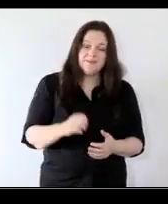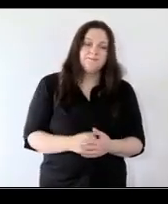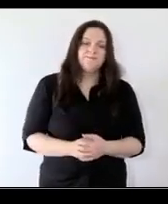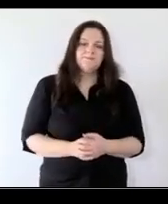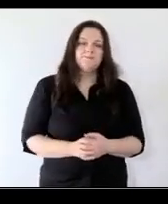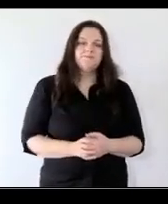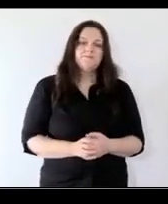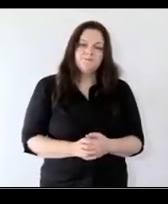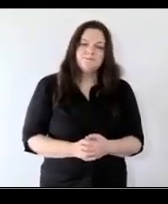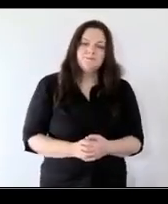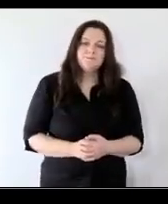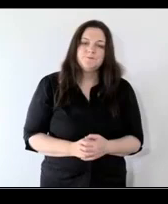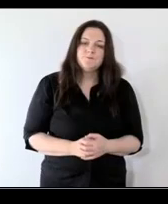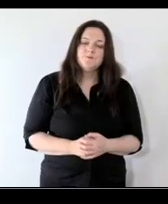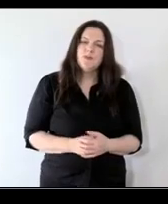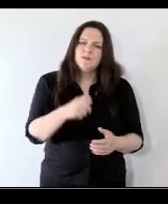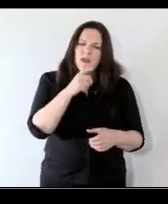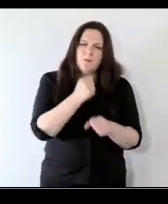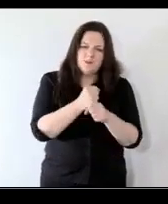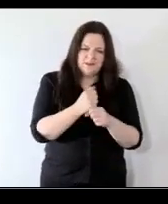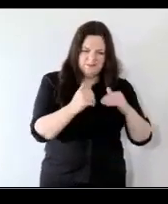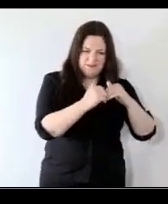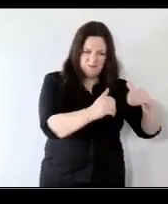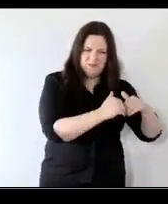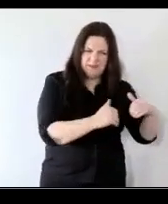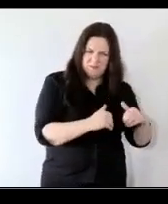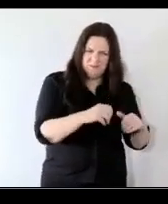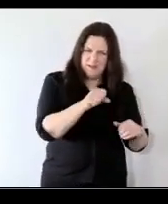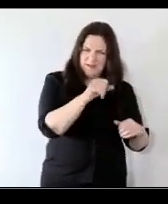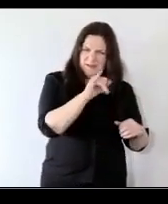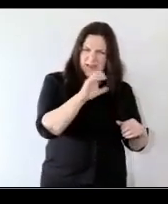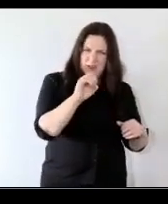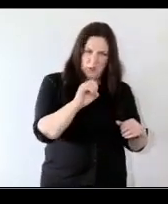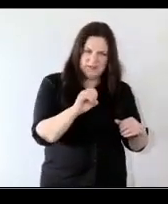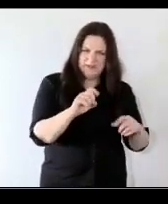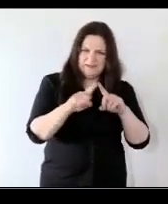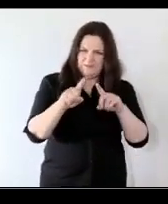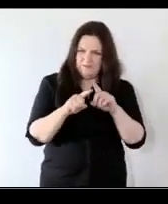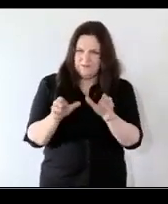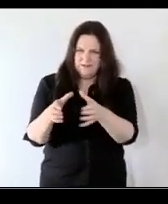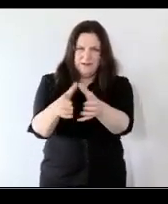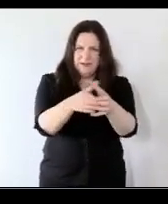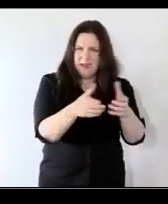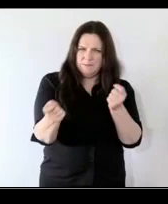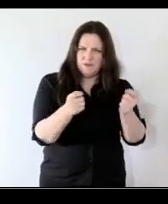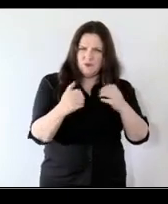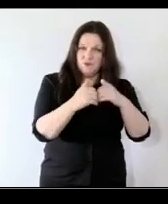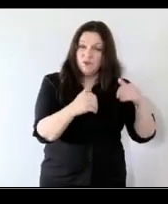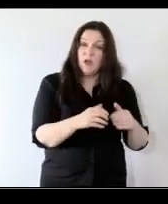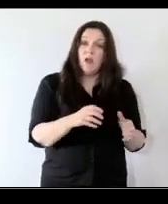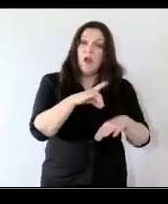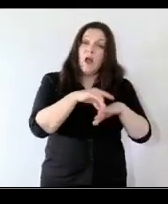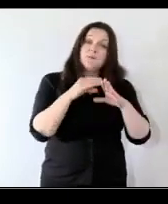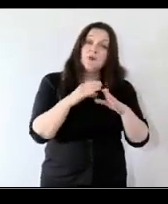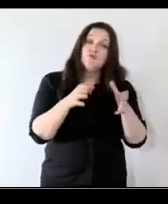so kate it's titled getting out of silos and mary says some good examples of working across administrative silos hospital group